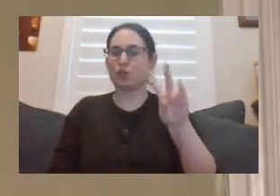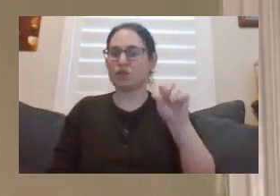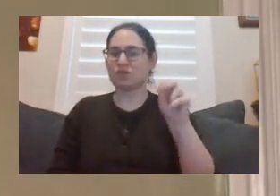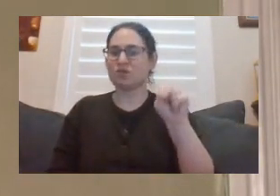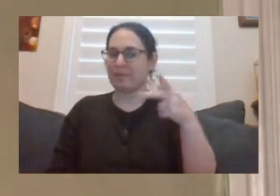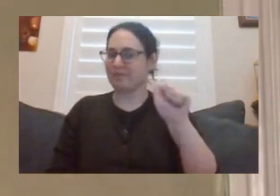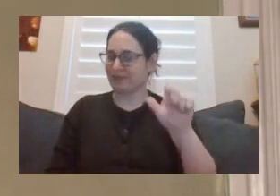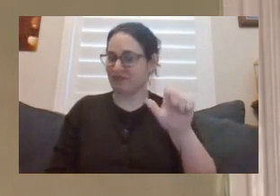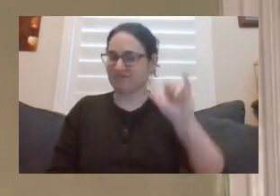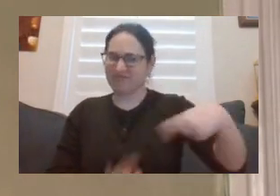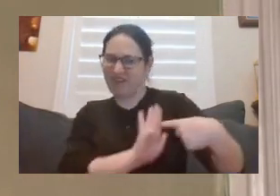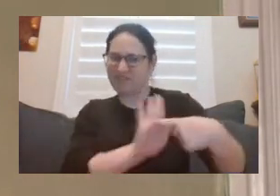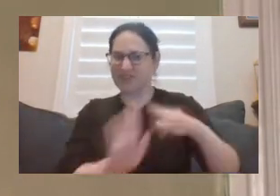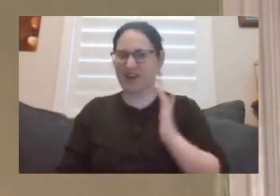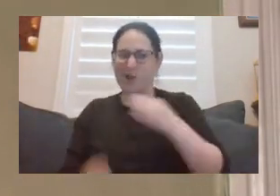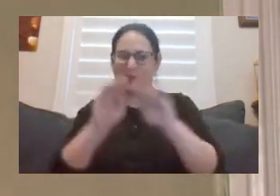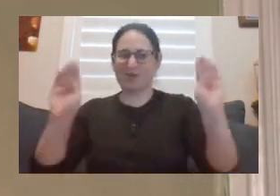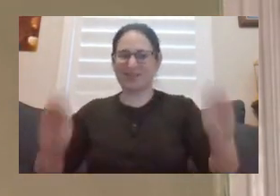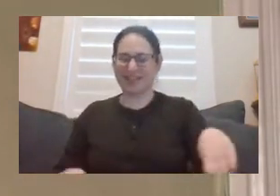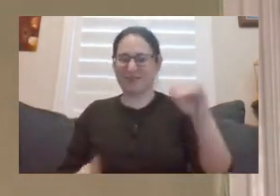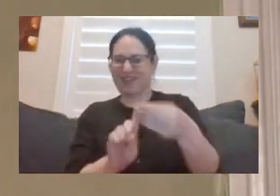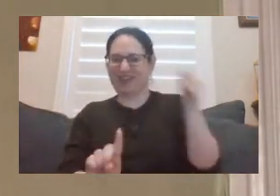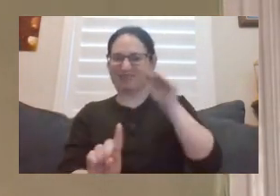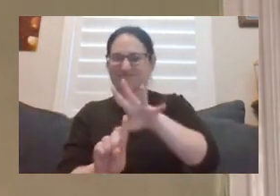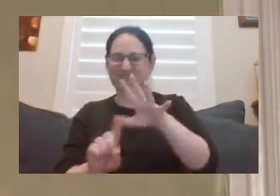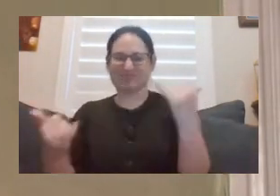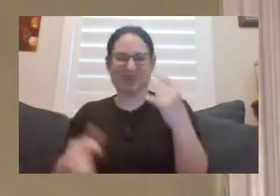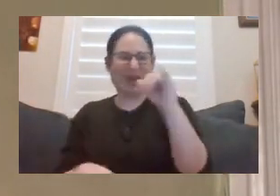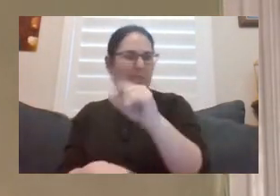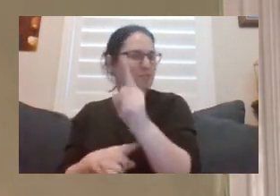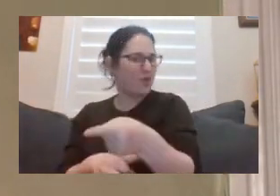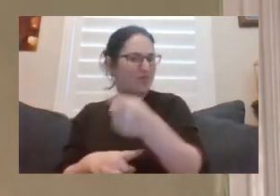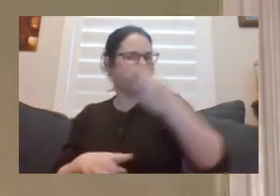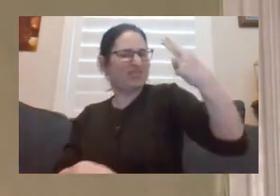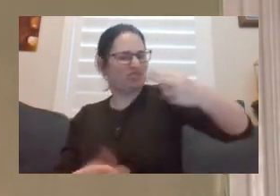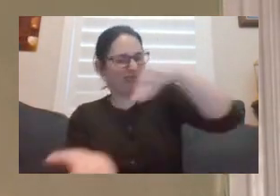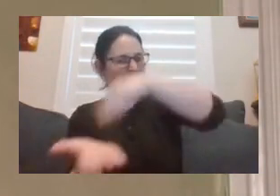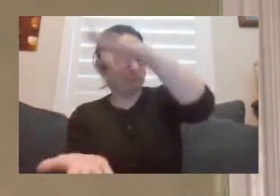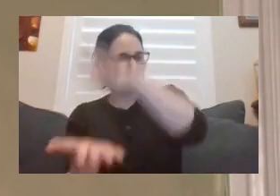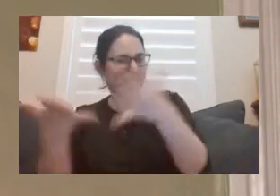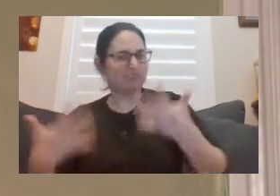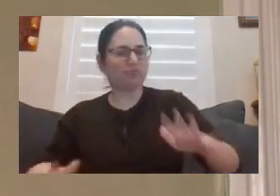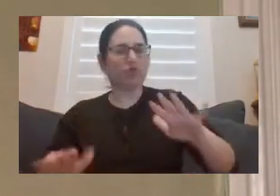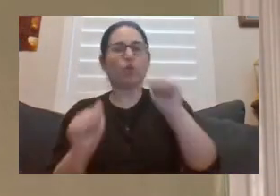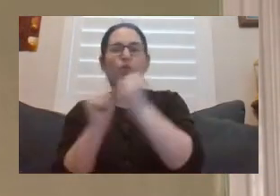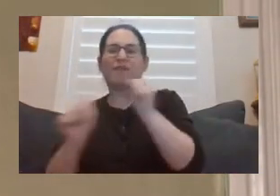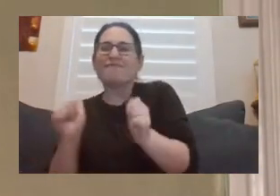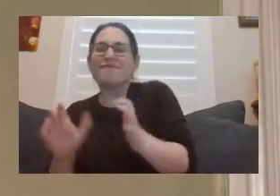and is featured in our museum as a moment frozen in time that brings history to life for our guests with lifelike figures and objects.